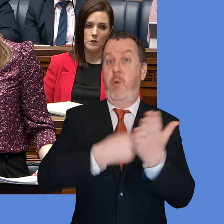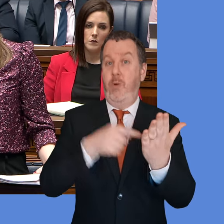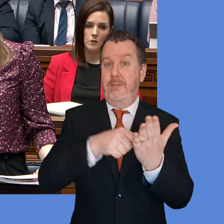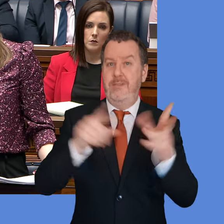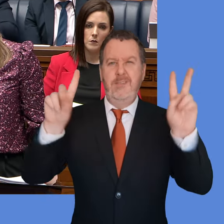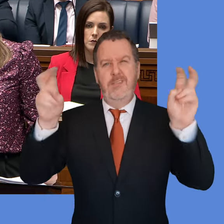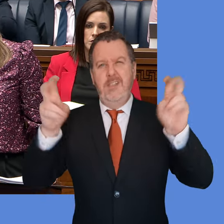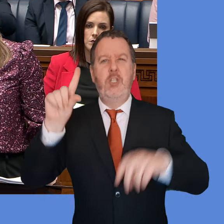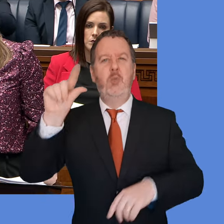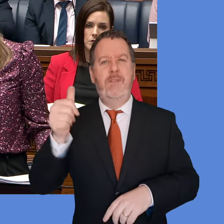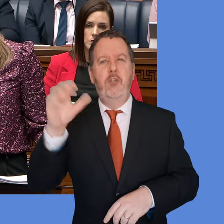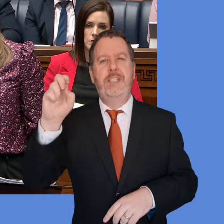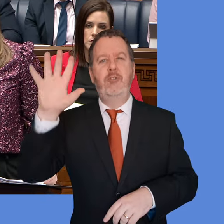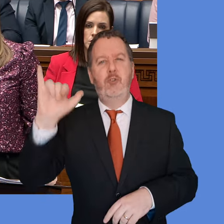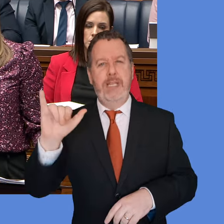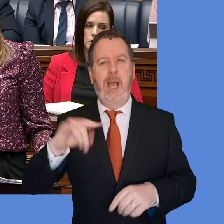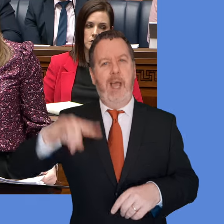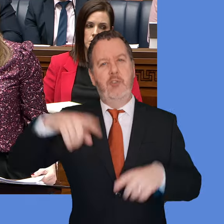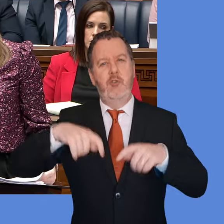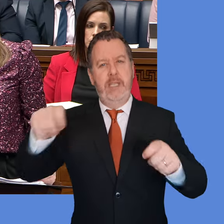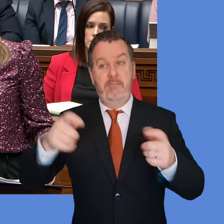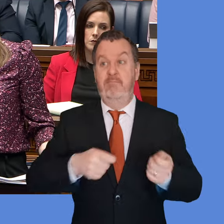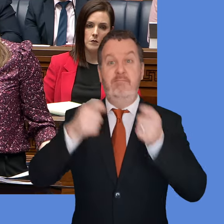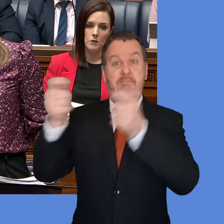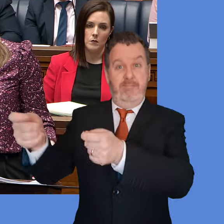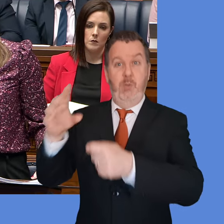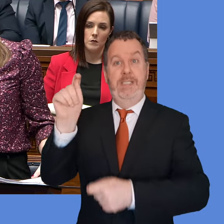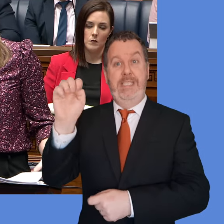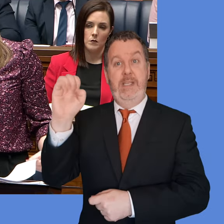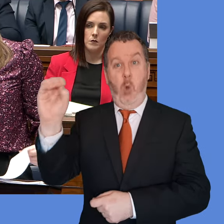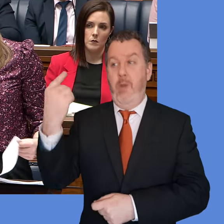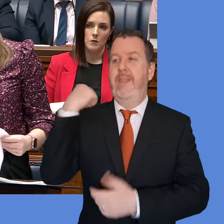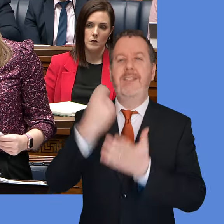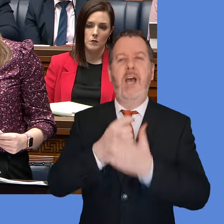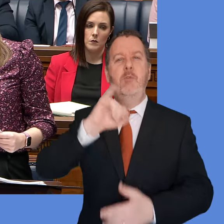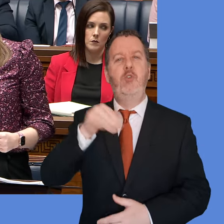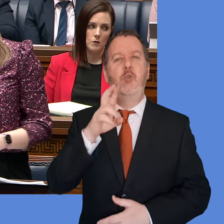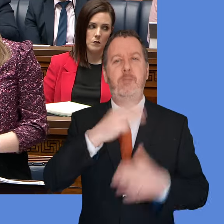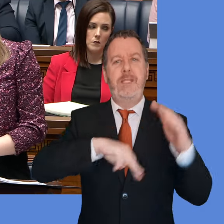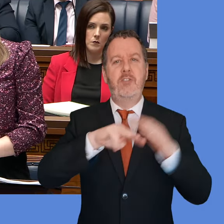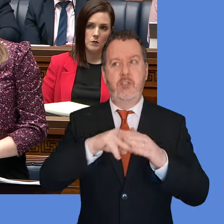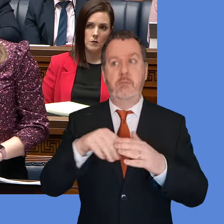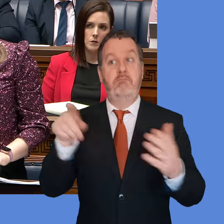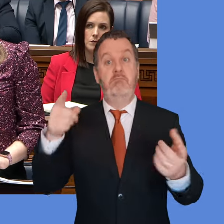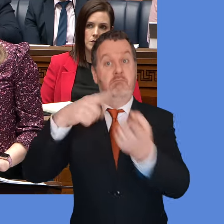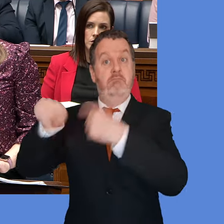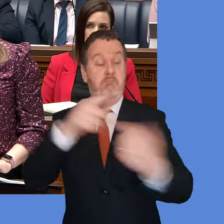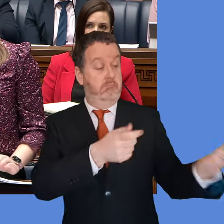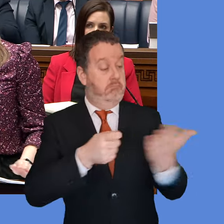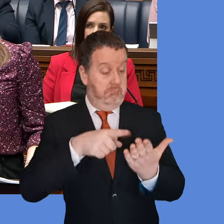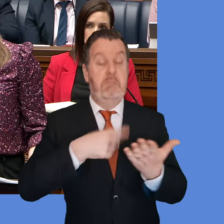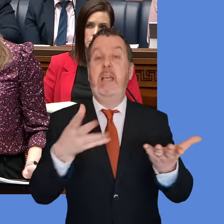Century High Street, was submitted in March 2022 to TU, and Junior Ministers at that time publicly accepted the report.